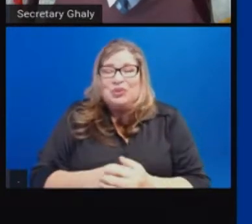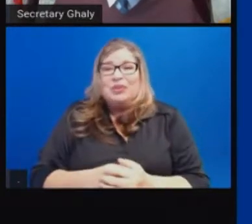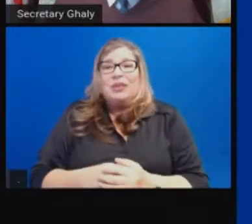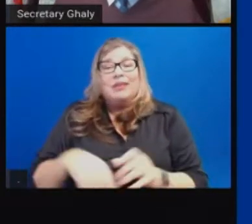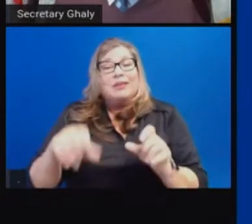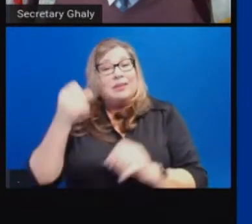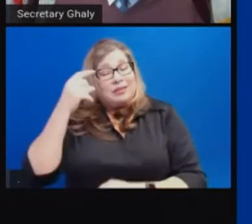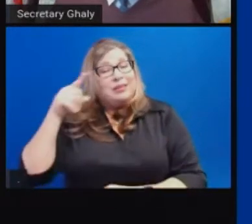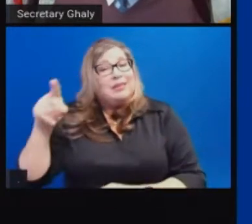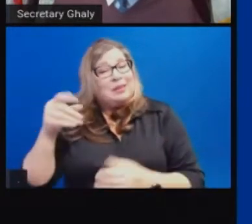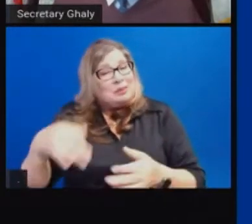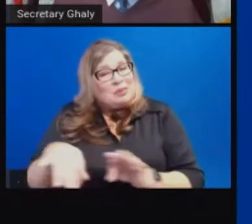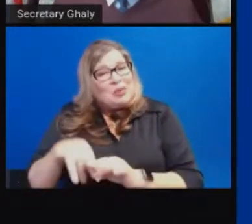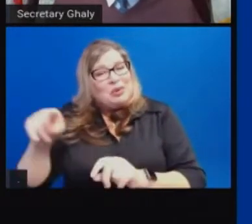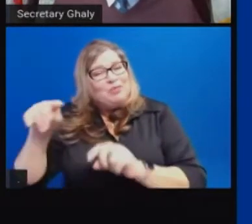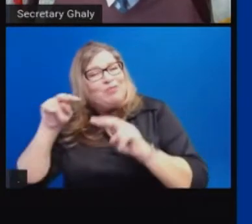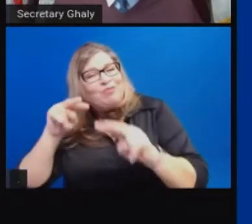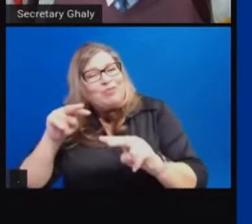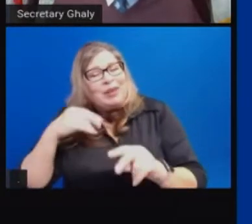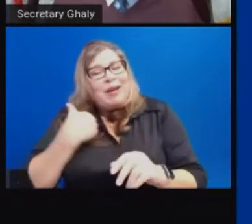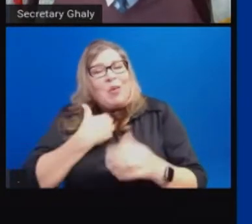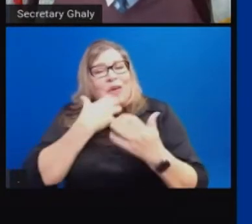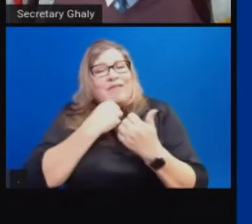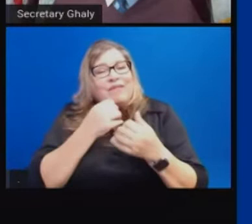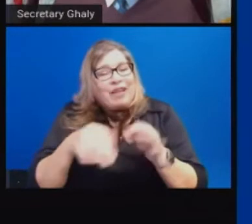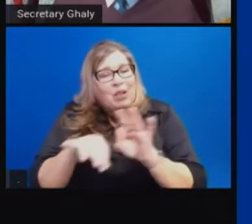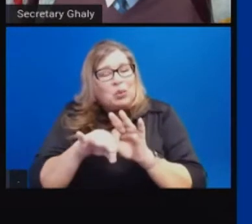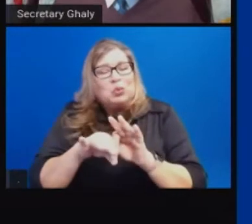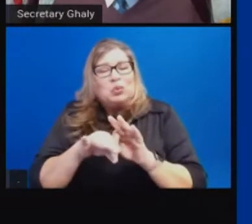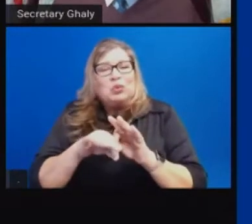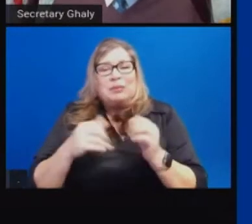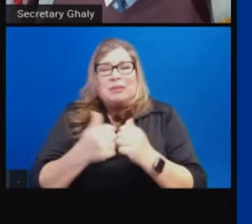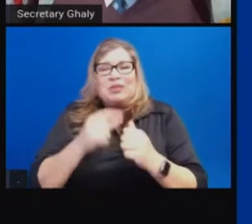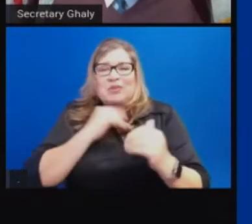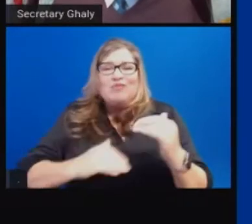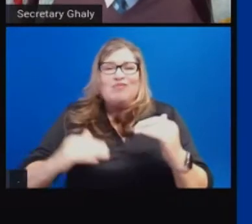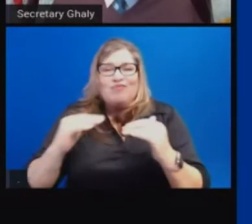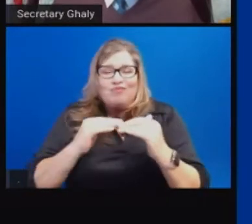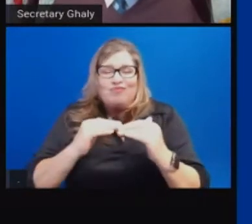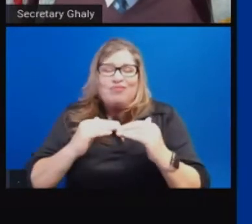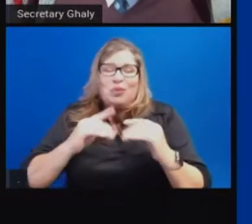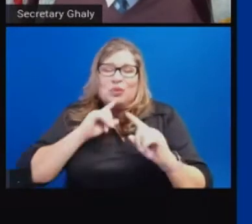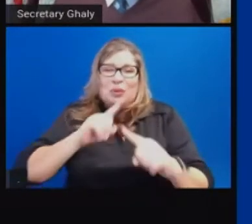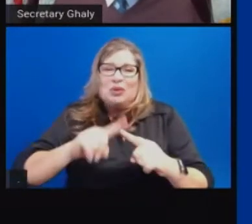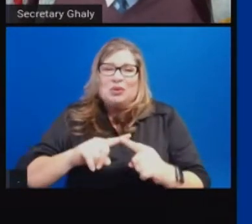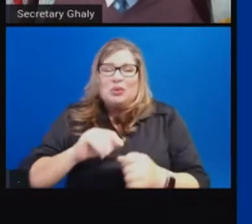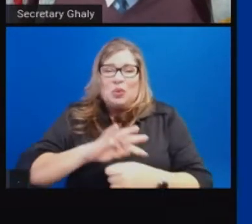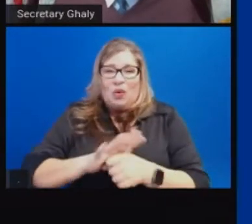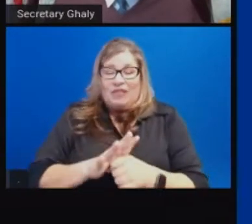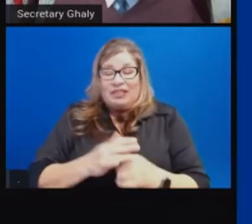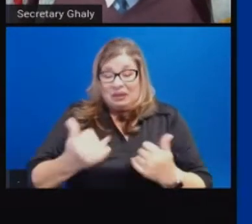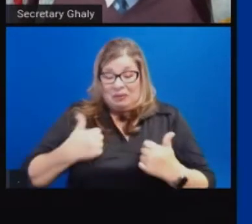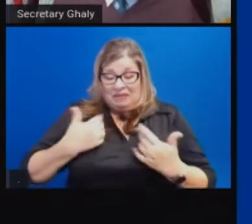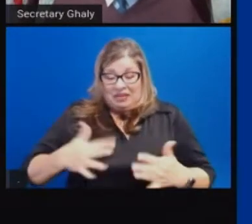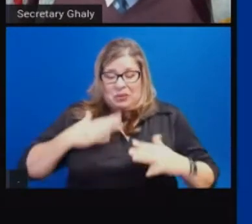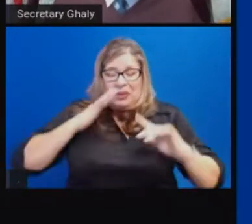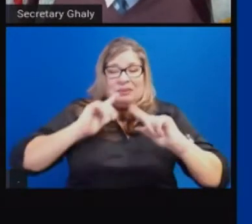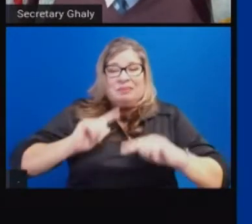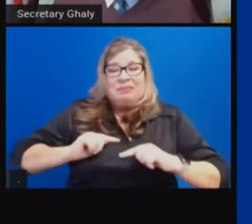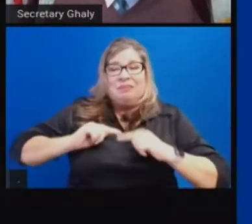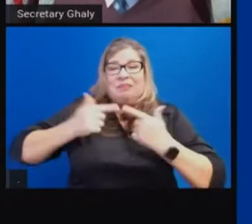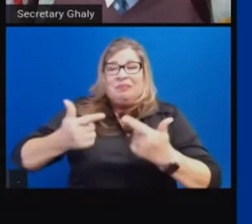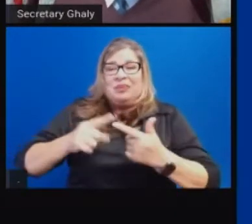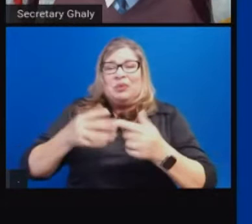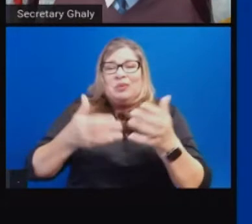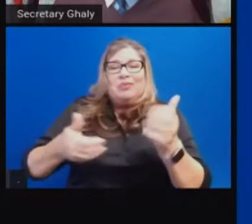and principles that have guided our entire response to COVID. So with that, I want to turn it over to Secretary Richardson to